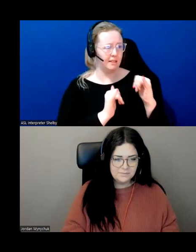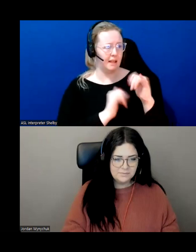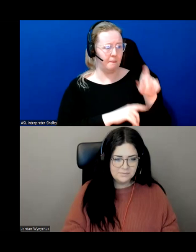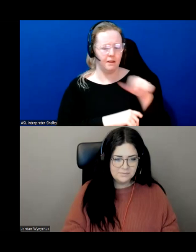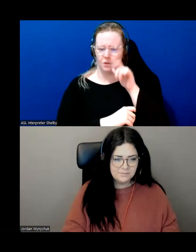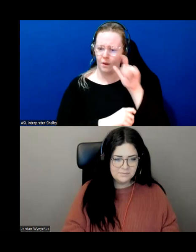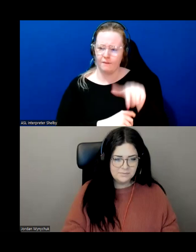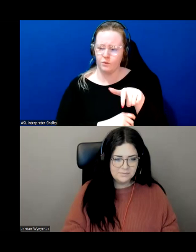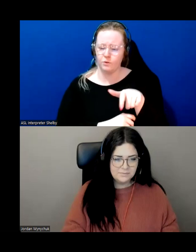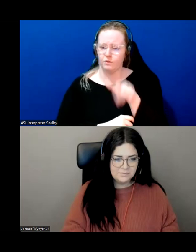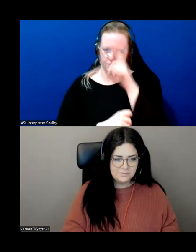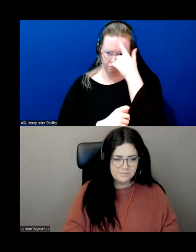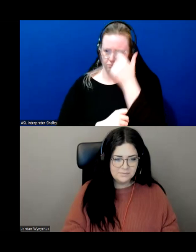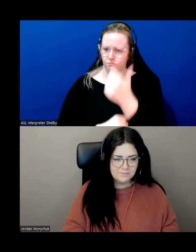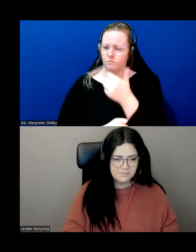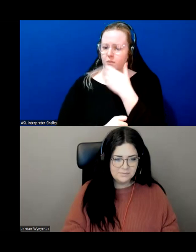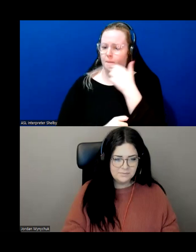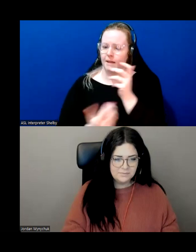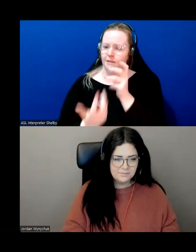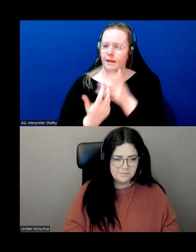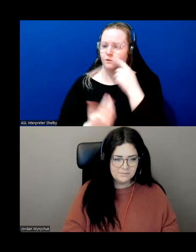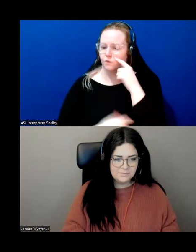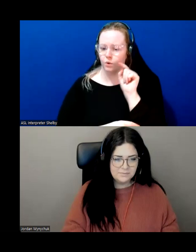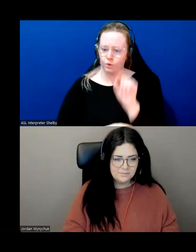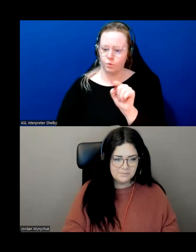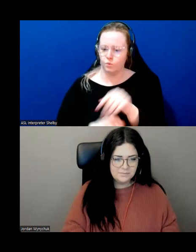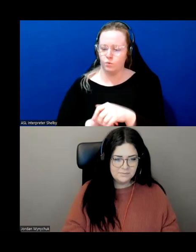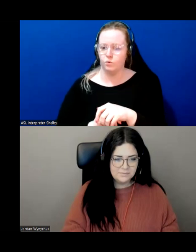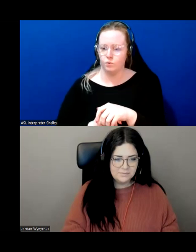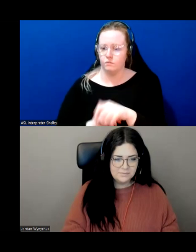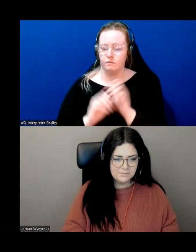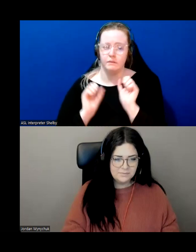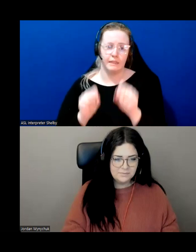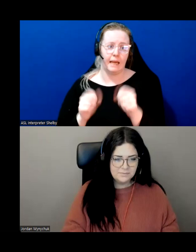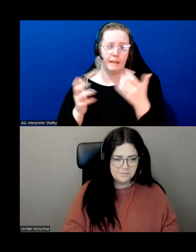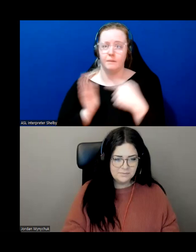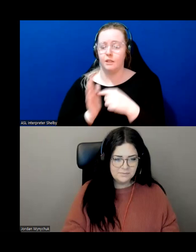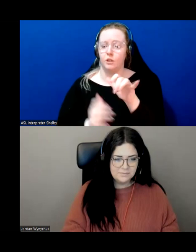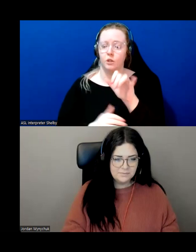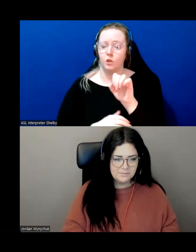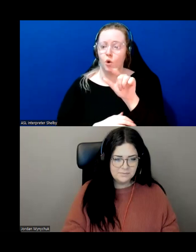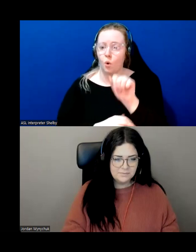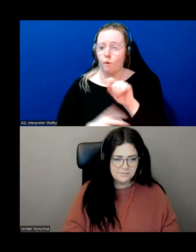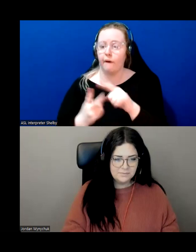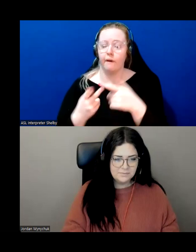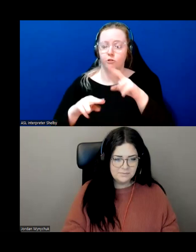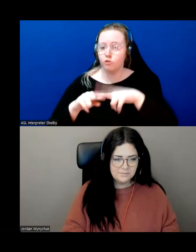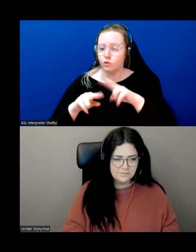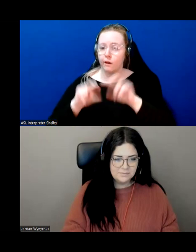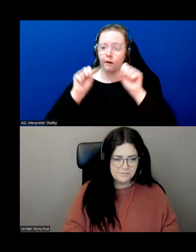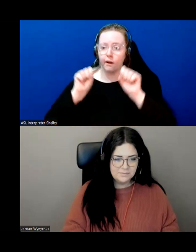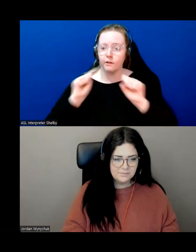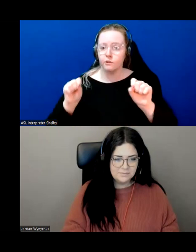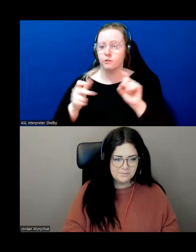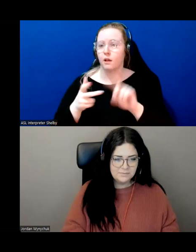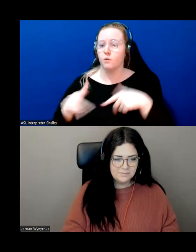a colleague of yours it what it's what works for you whether it be doing yoga chair exercises even when we get up you